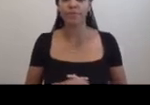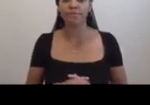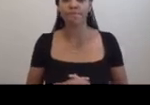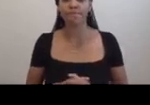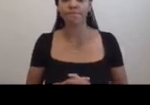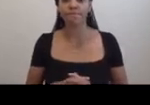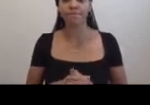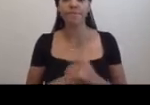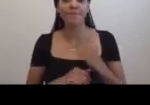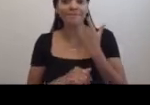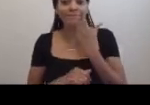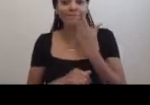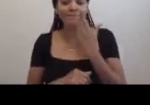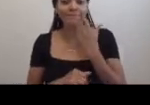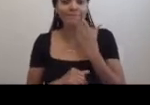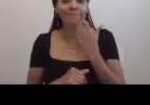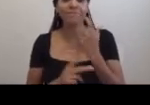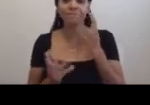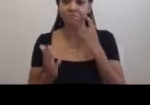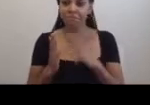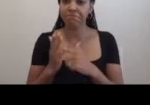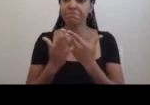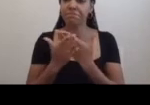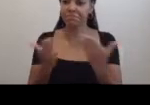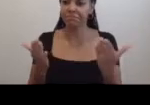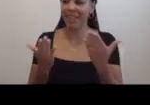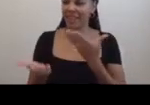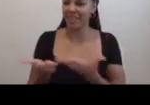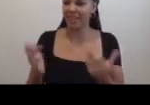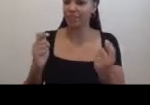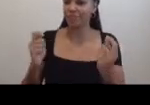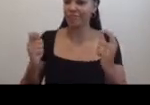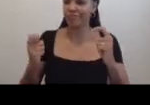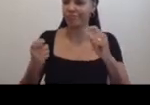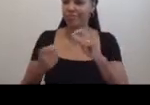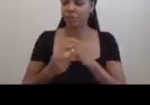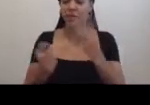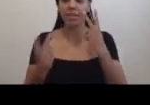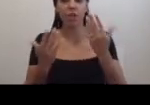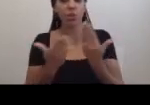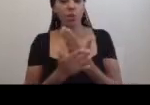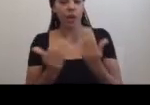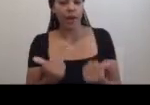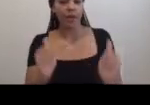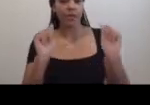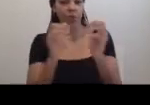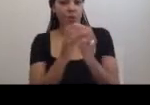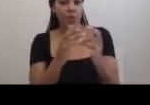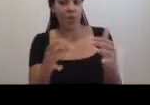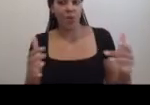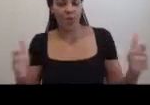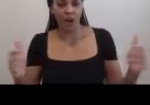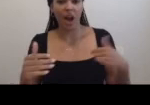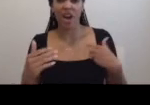Recently, things are changing. A new kind of effort is growing. I have had a lot of support